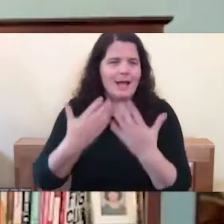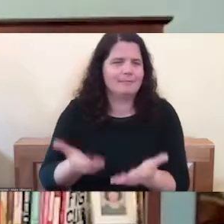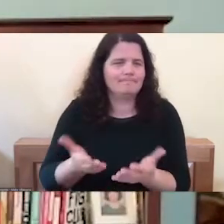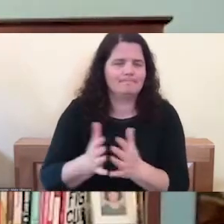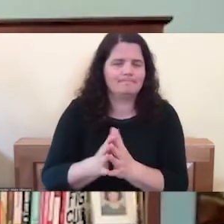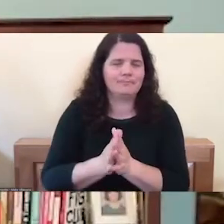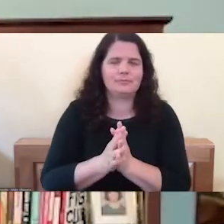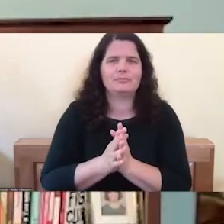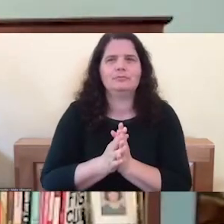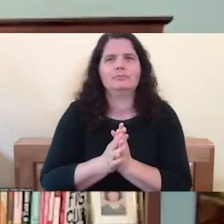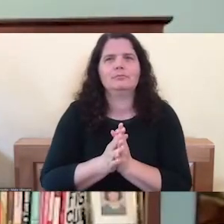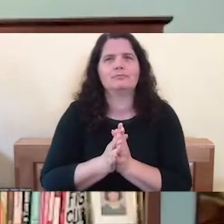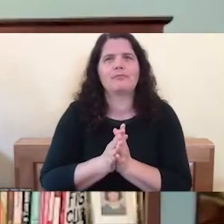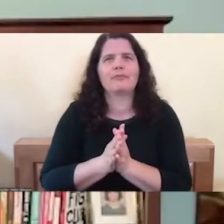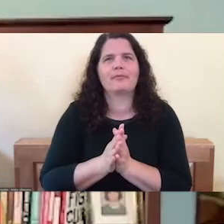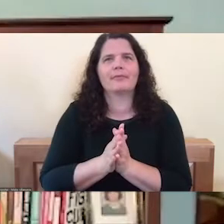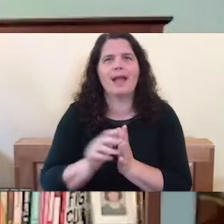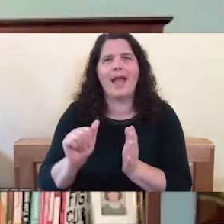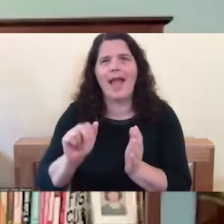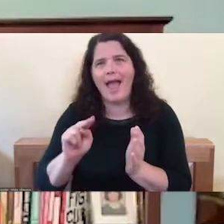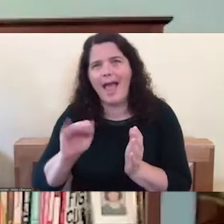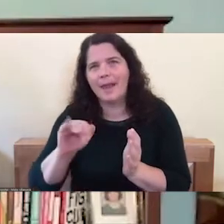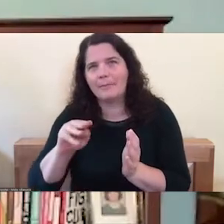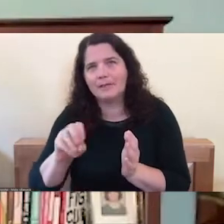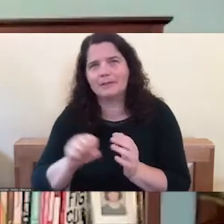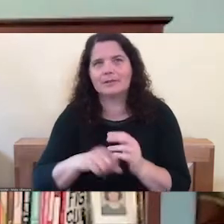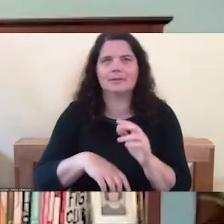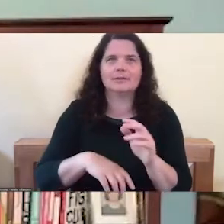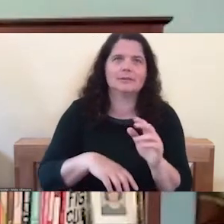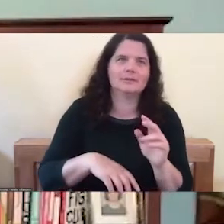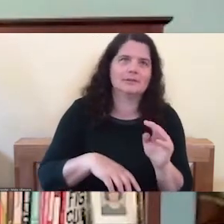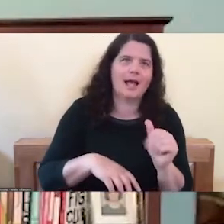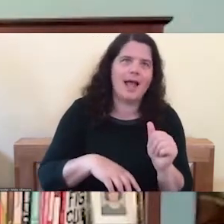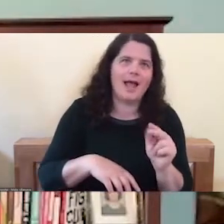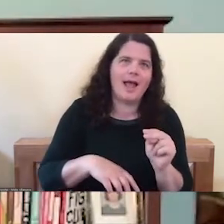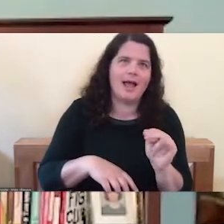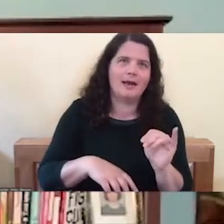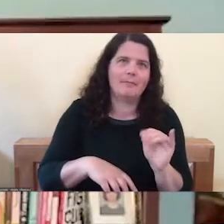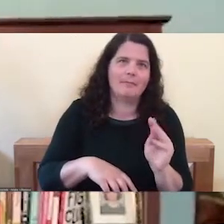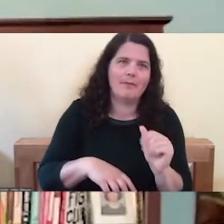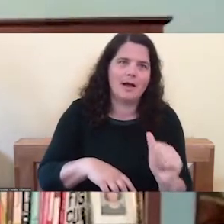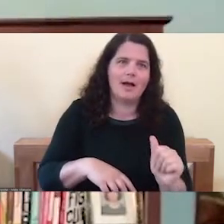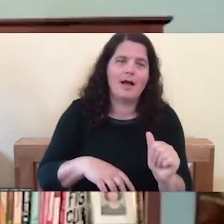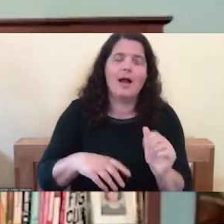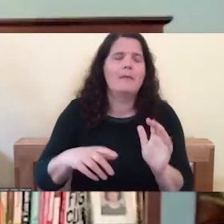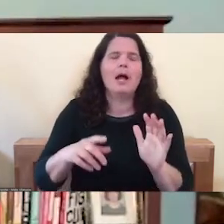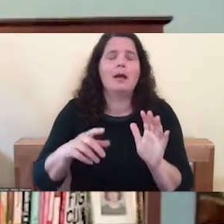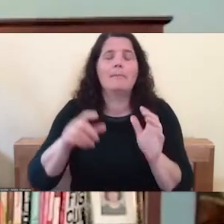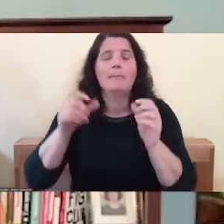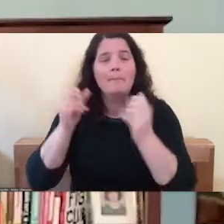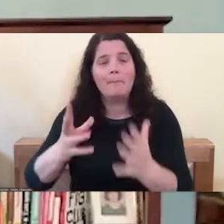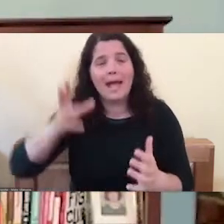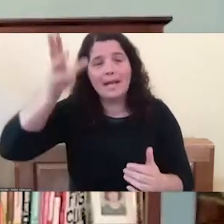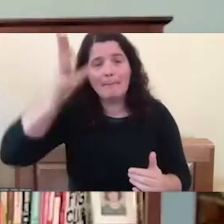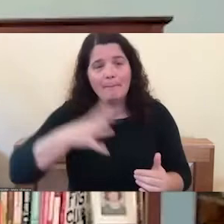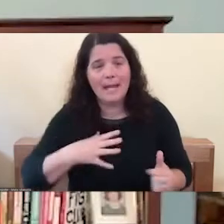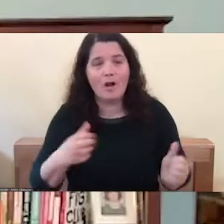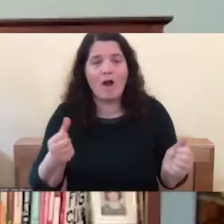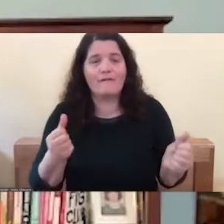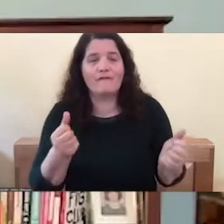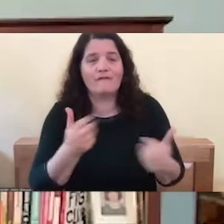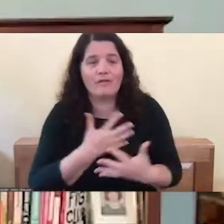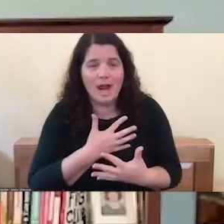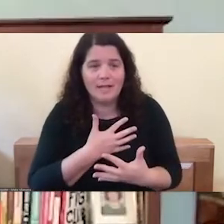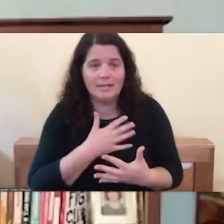tell you that, um, a lot of men are very frightened by that energy, partly because they aren't used to seeing it,